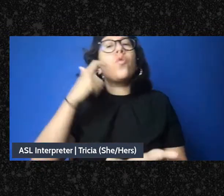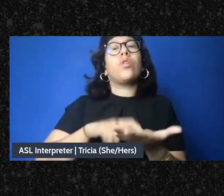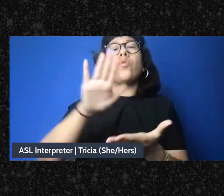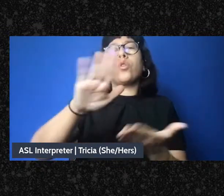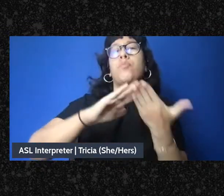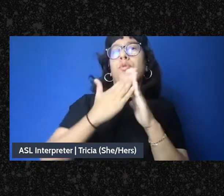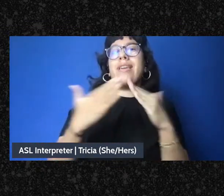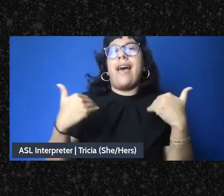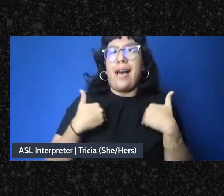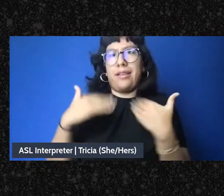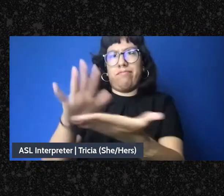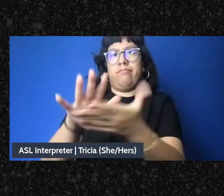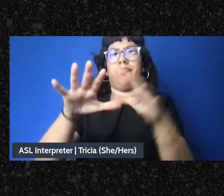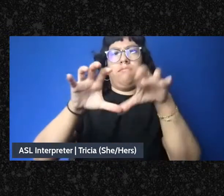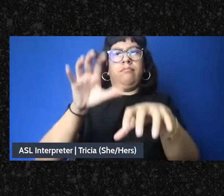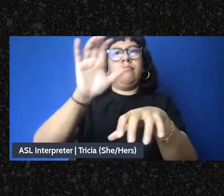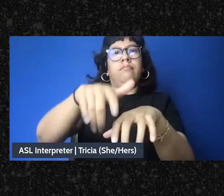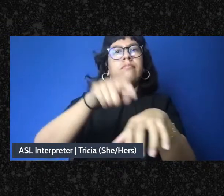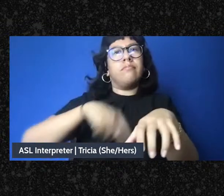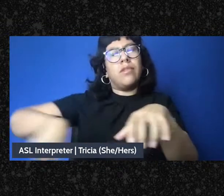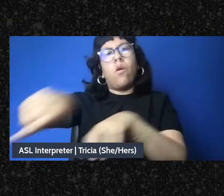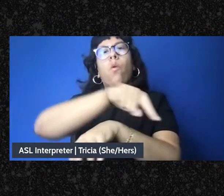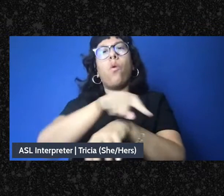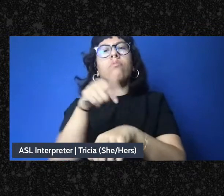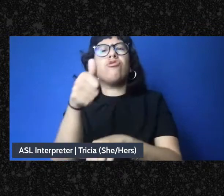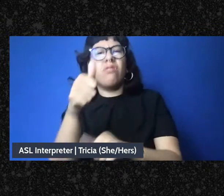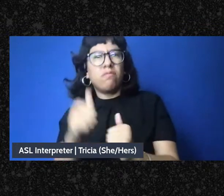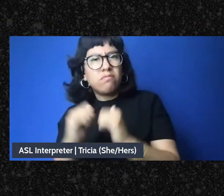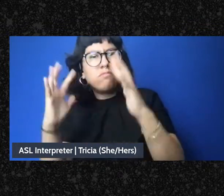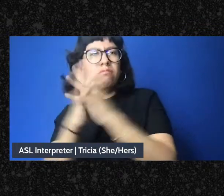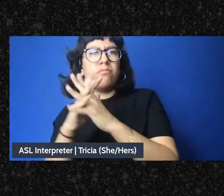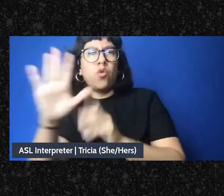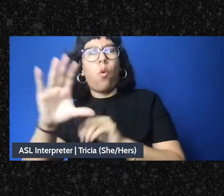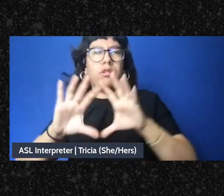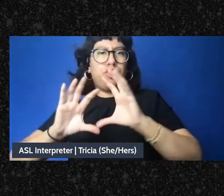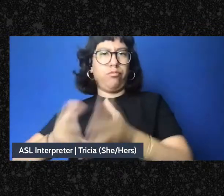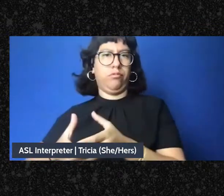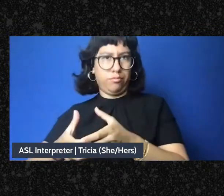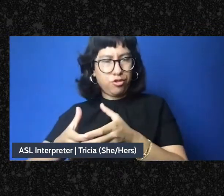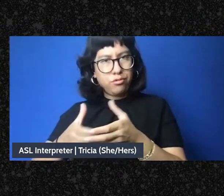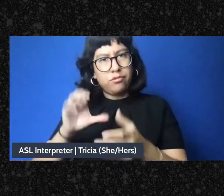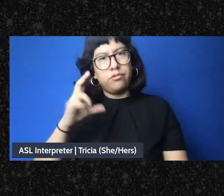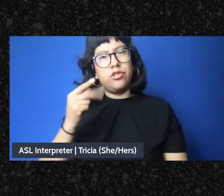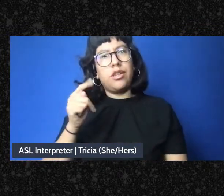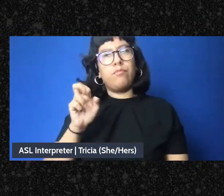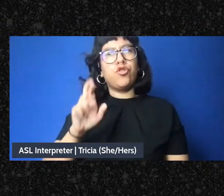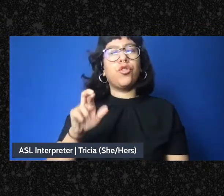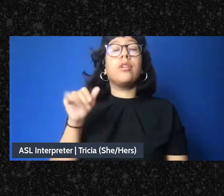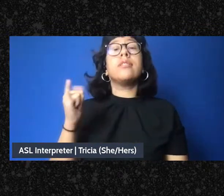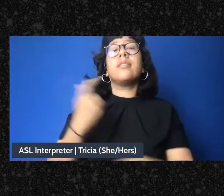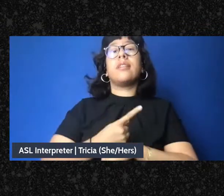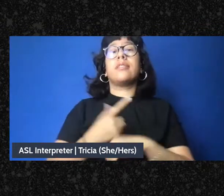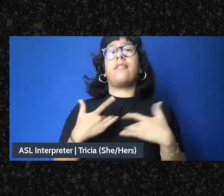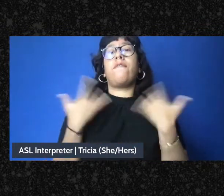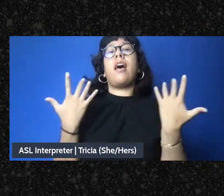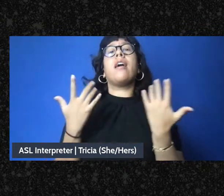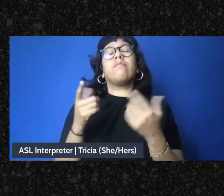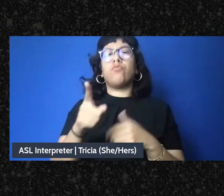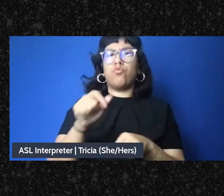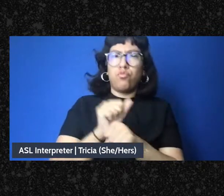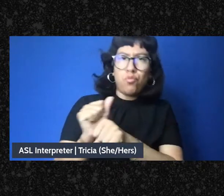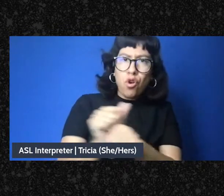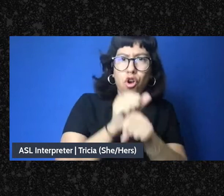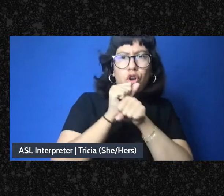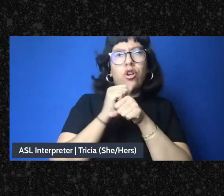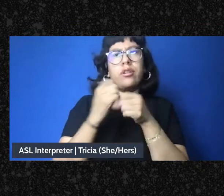been a poor neighbor, to make sure to start your own chapter. This event today brings together folks living and working across